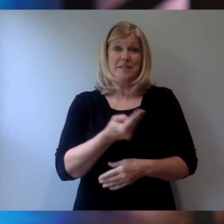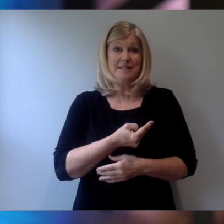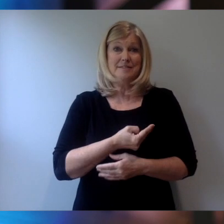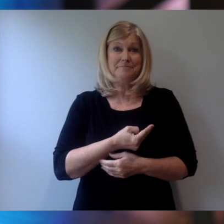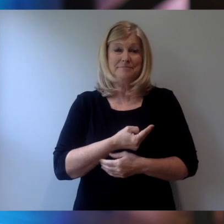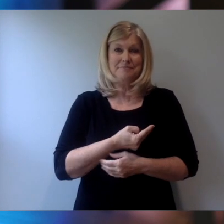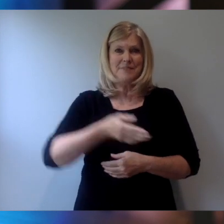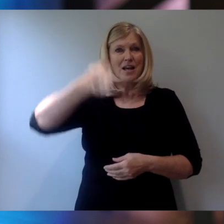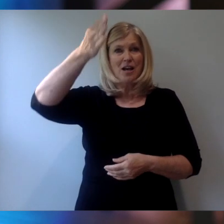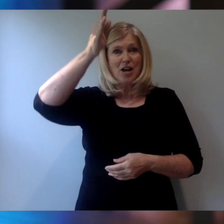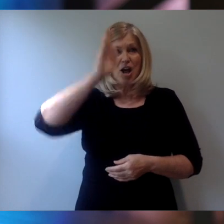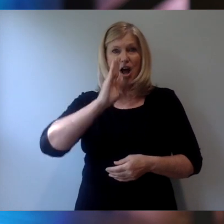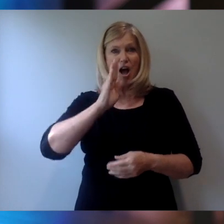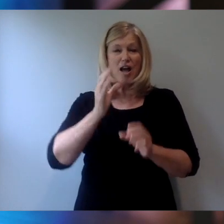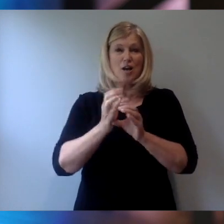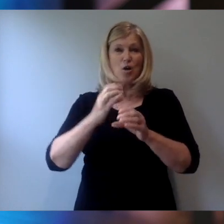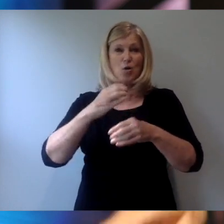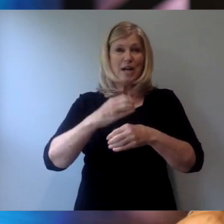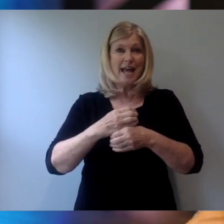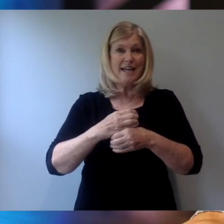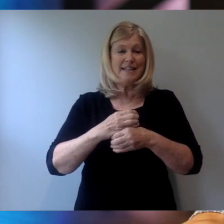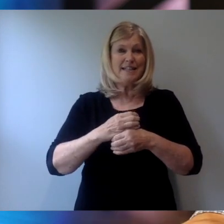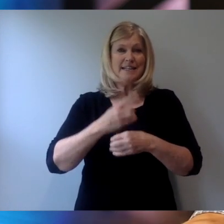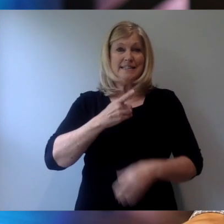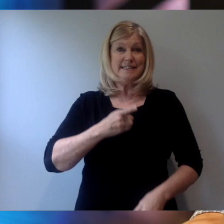God created desire.